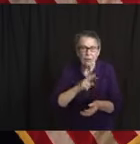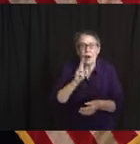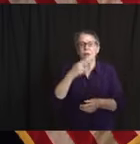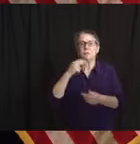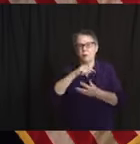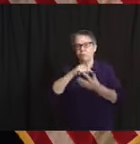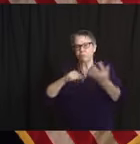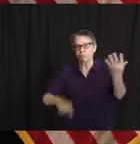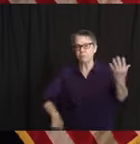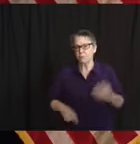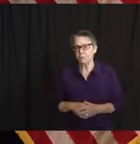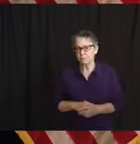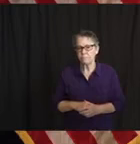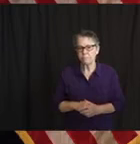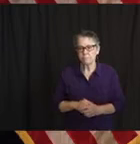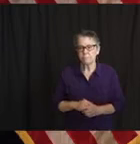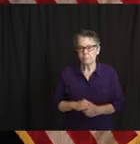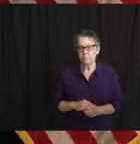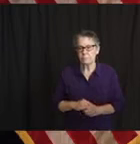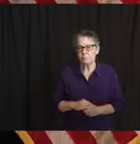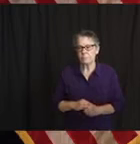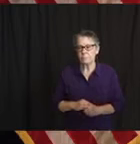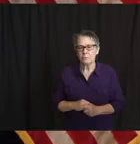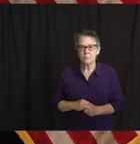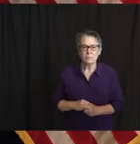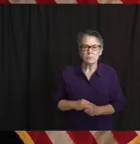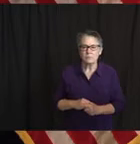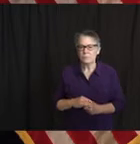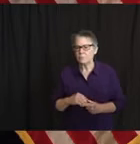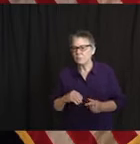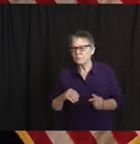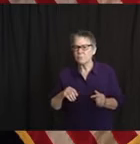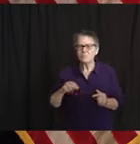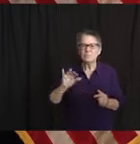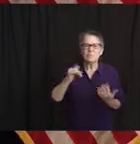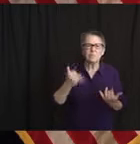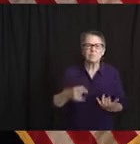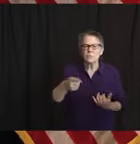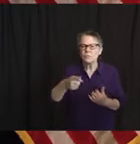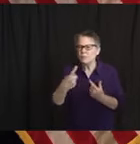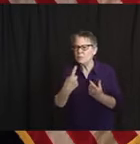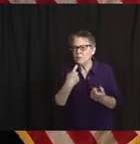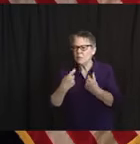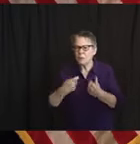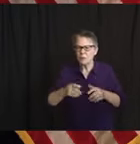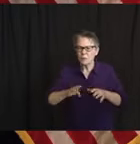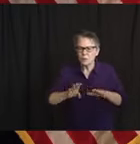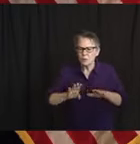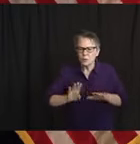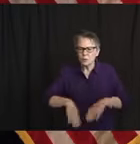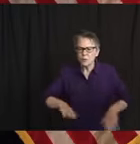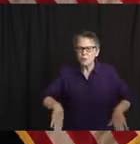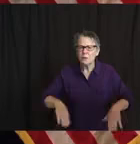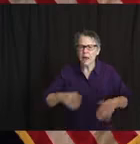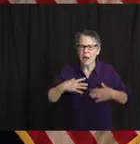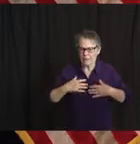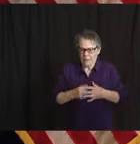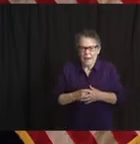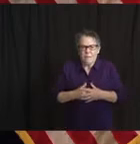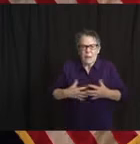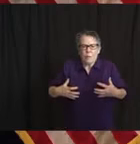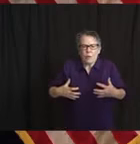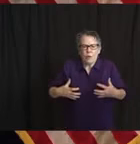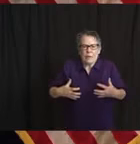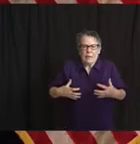6ABC in Philly. In reference to the South Jersey gym that has defied orders to remain closed, is this what enforcement